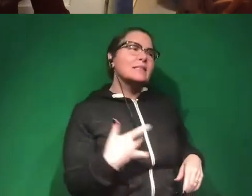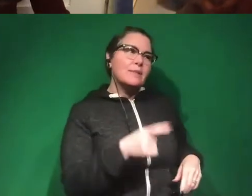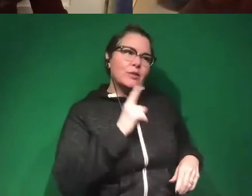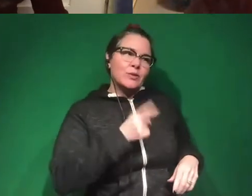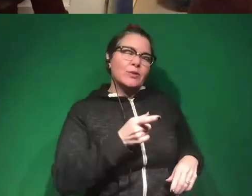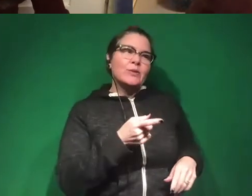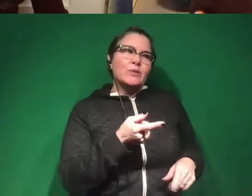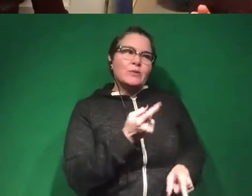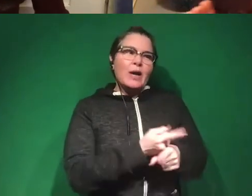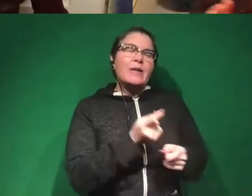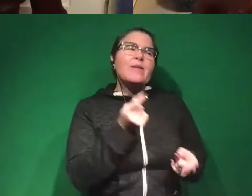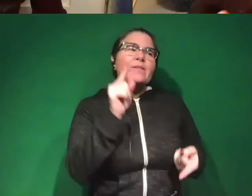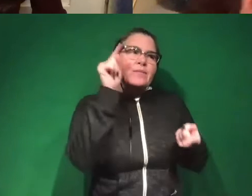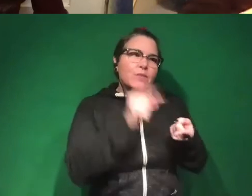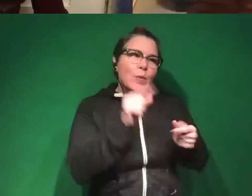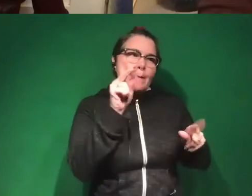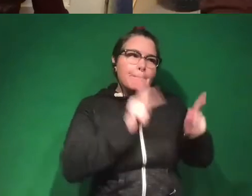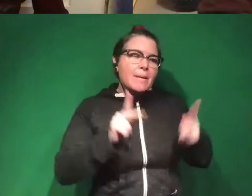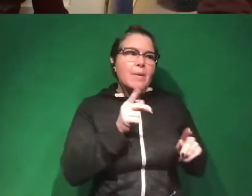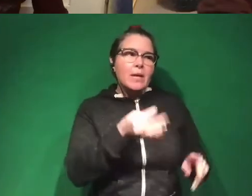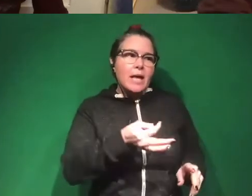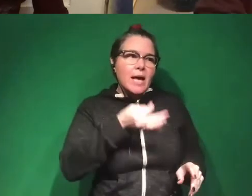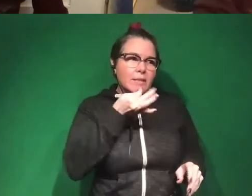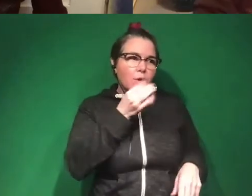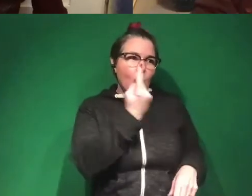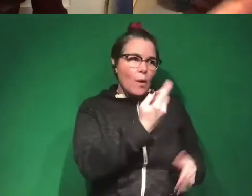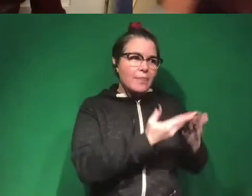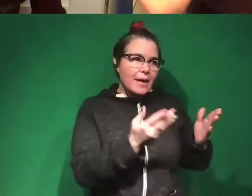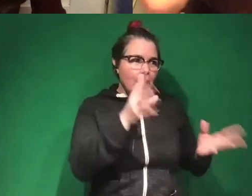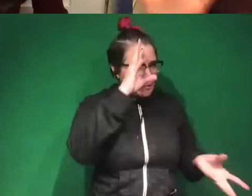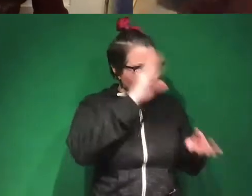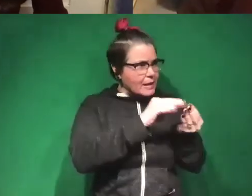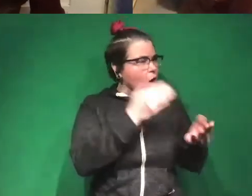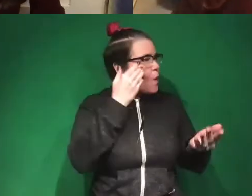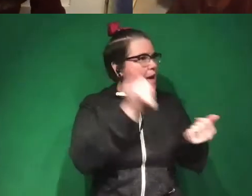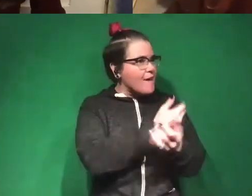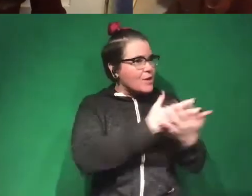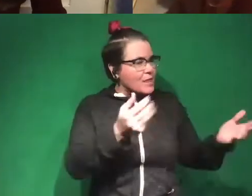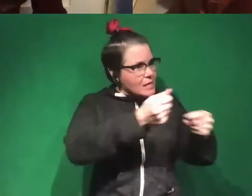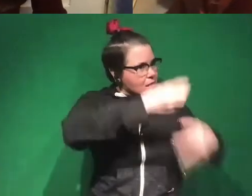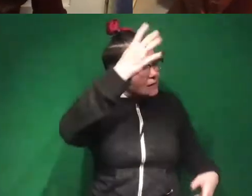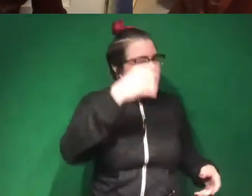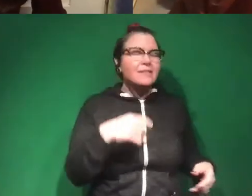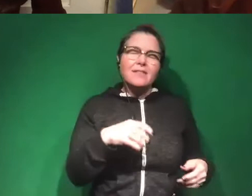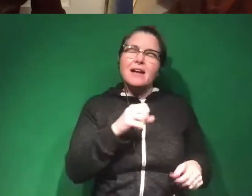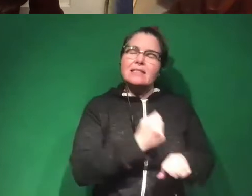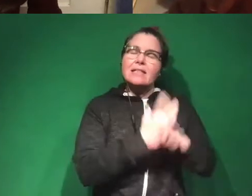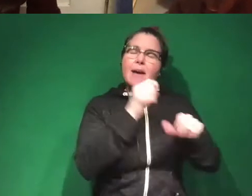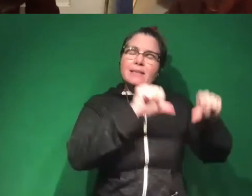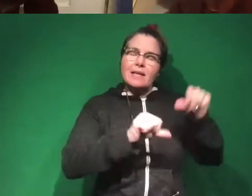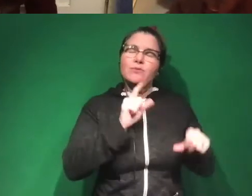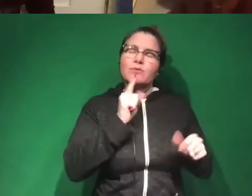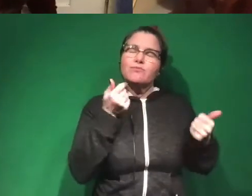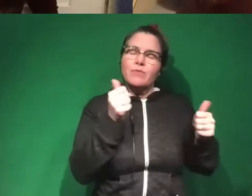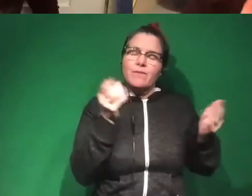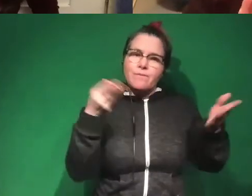We need fewer, fewer people who are an expert on one thing, pretending to know everything. That's one of things that Skype a Scientist is actually really trying to